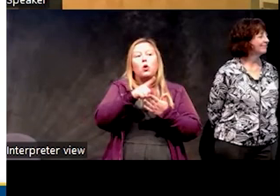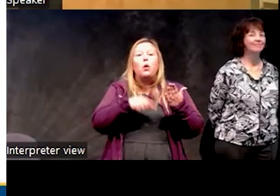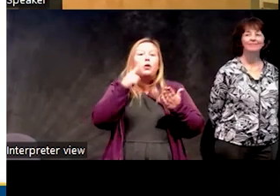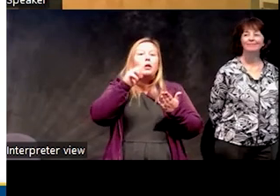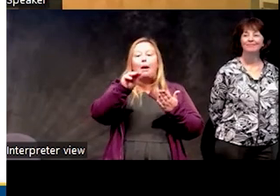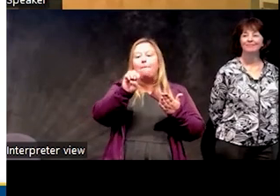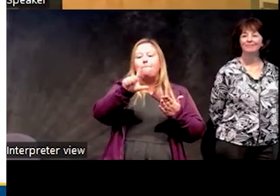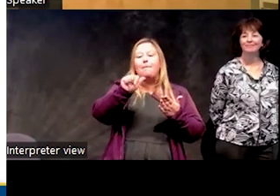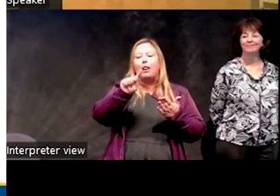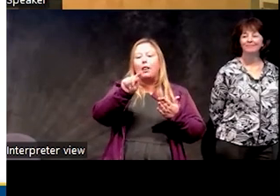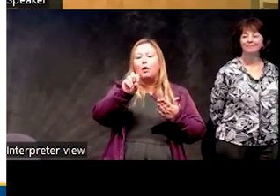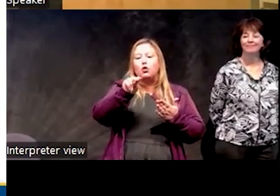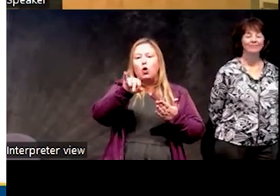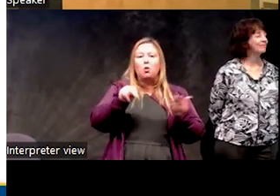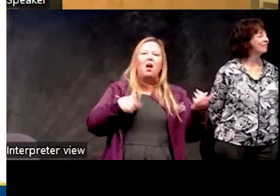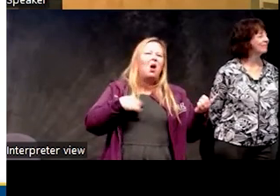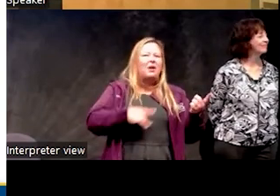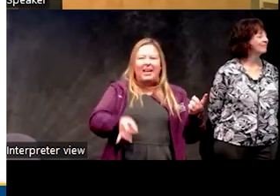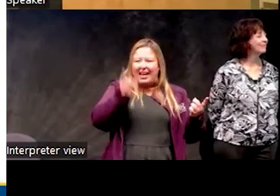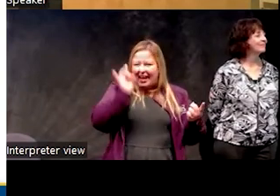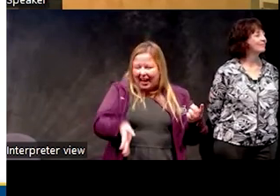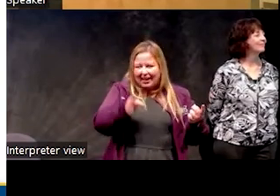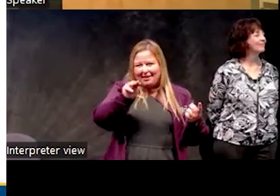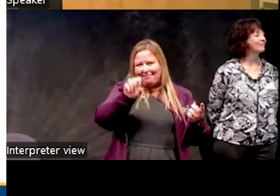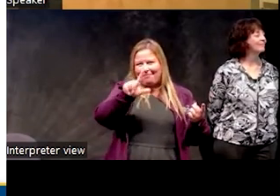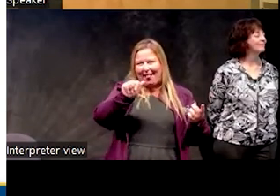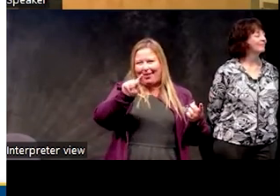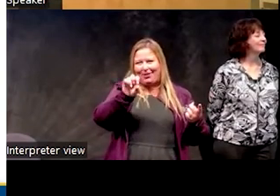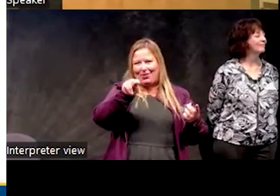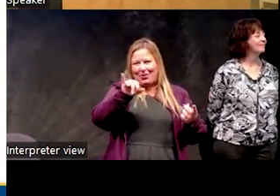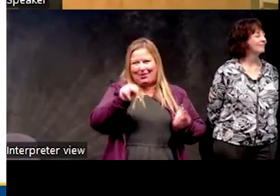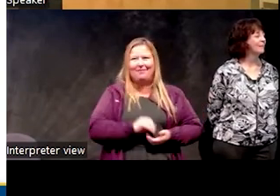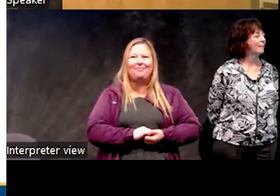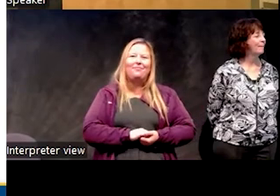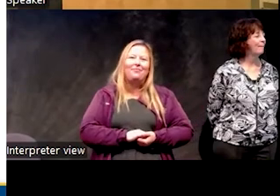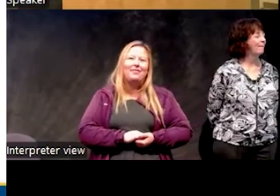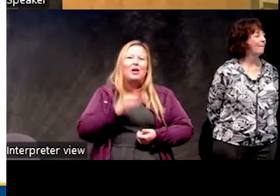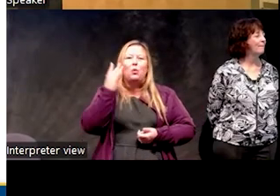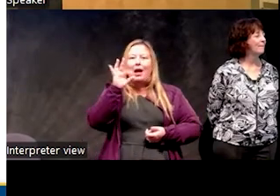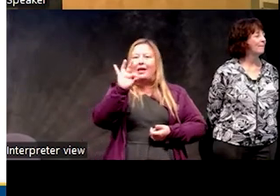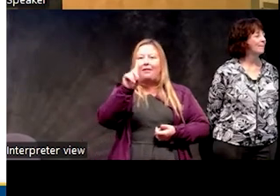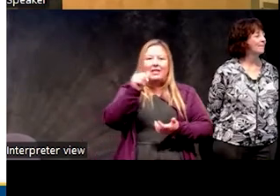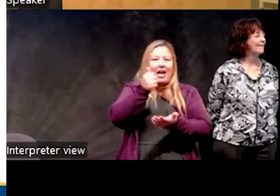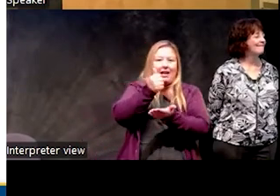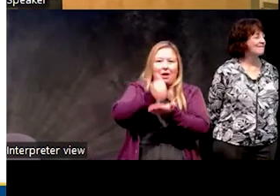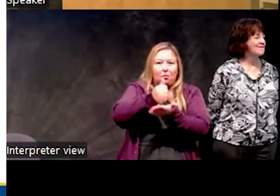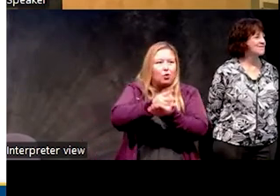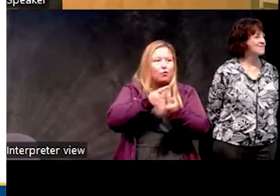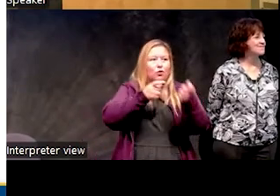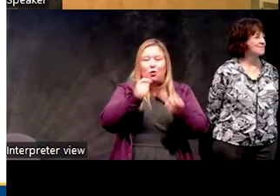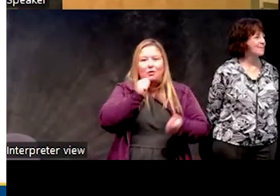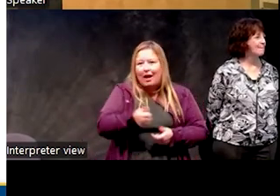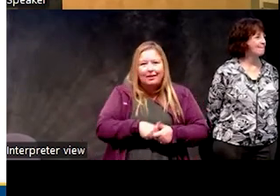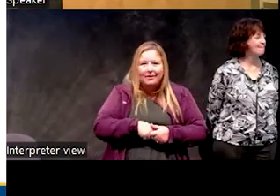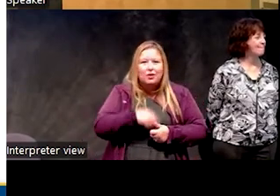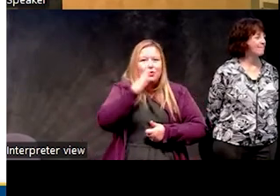melatonin? And, uh, and the answer is, we hate melatonin because, uh, it's not FDA regulated. You never know what you're buying.